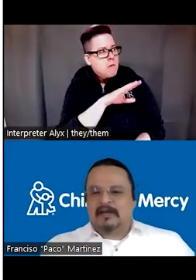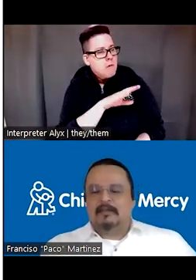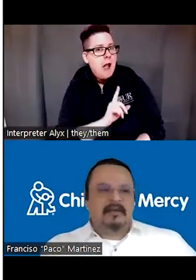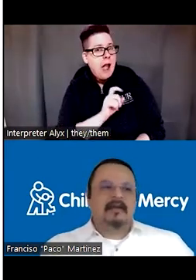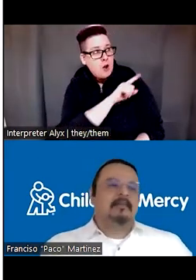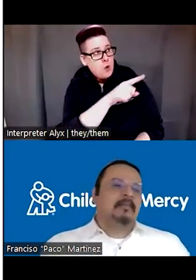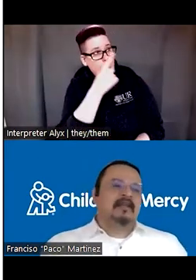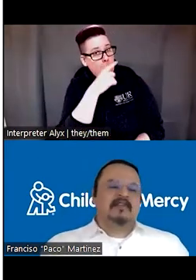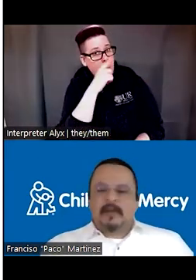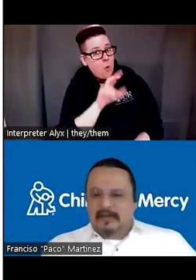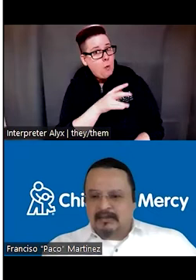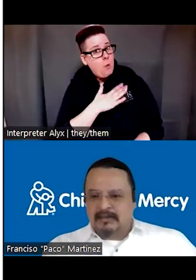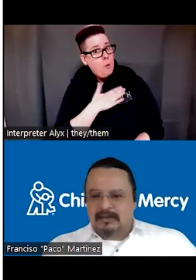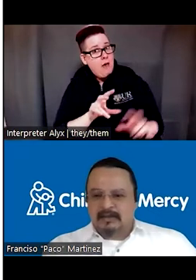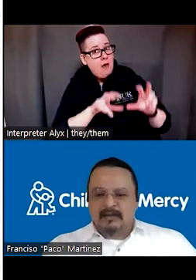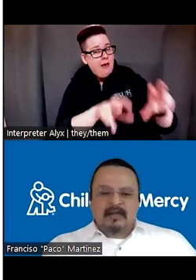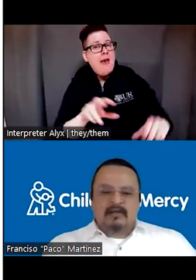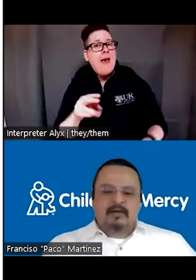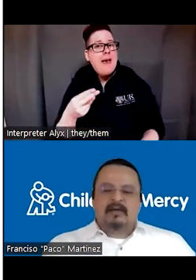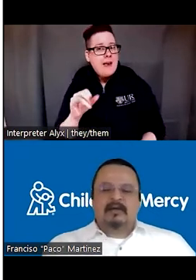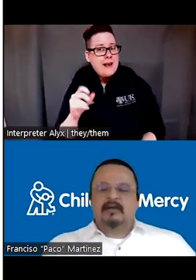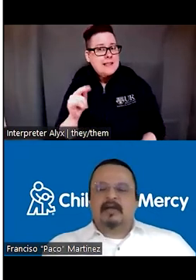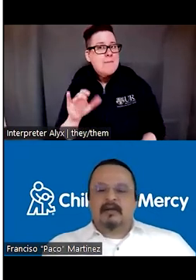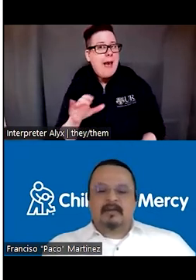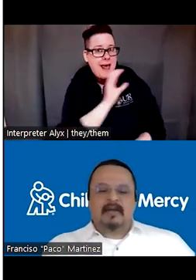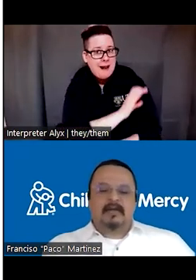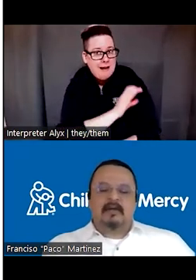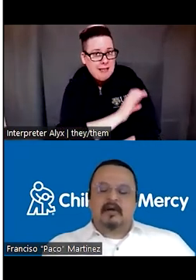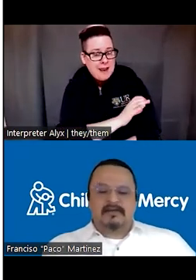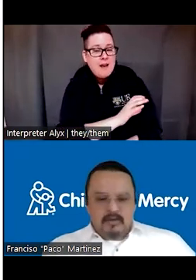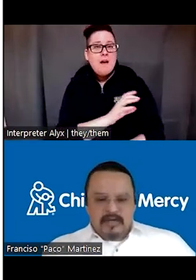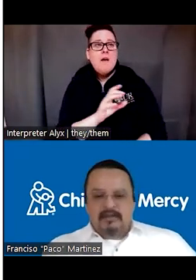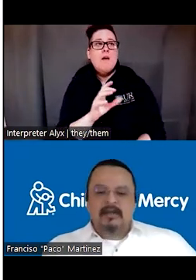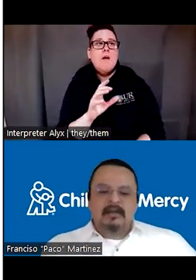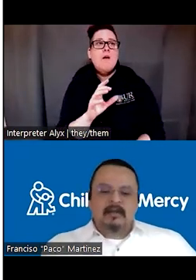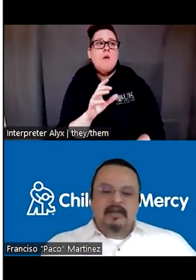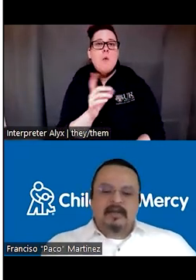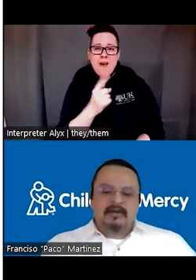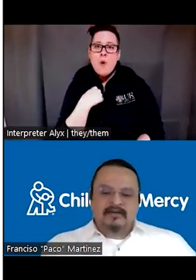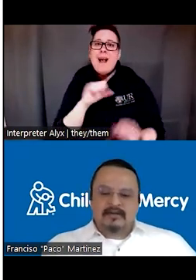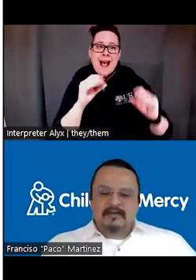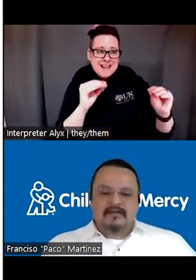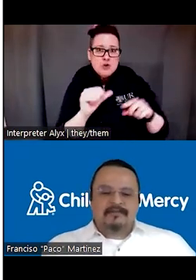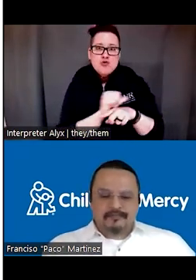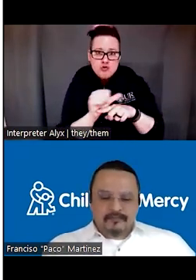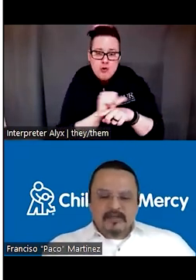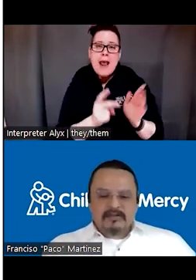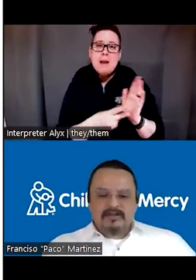invest in a in a Hispanic clinic where they could have or in train bilingual residents.